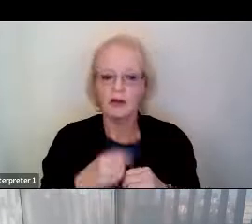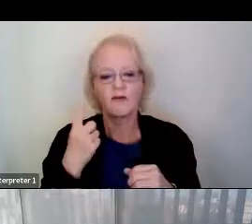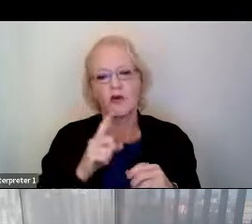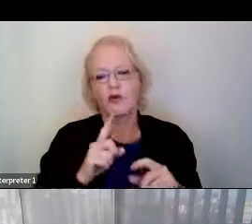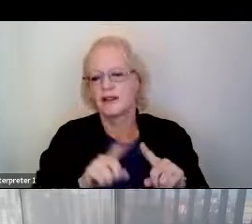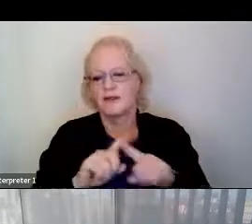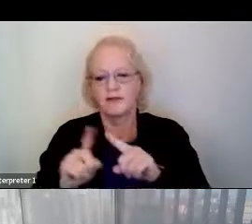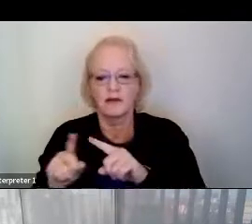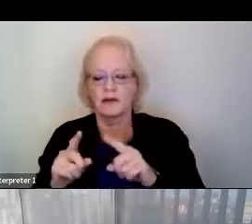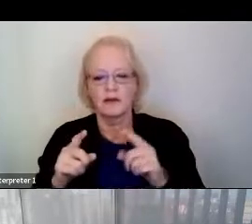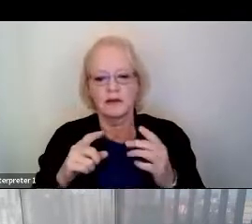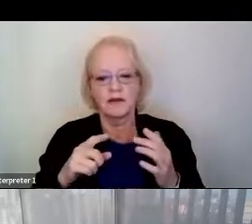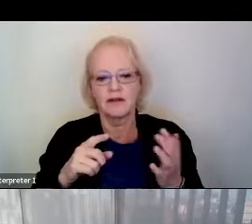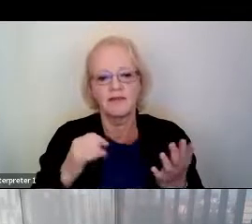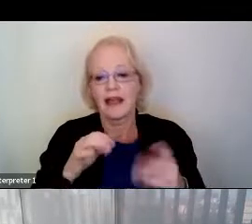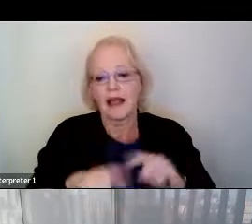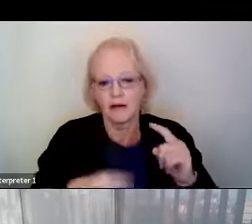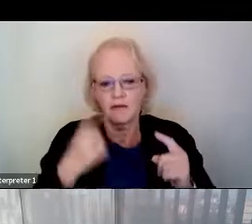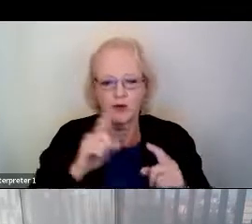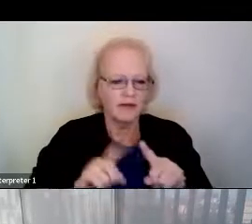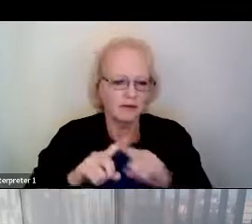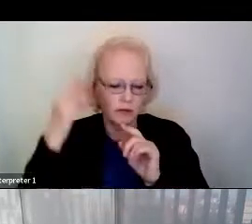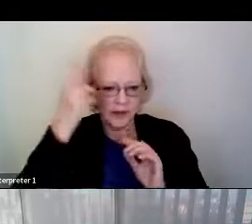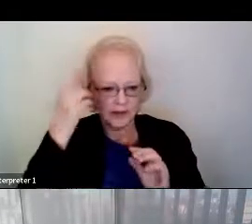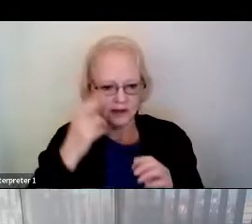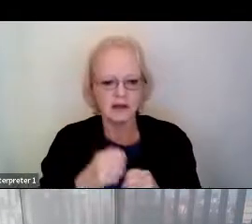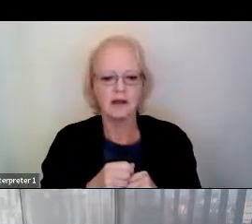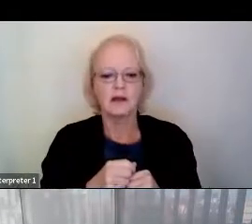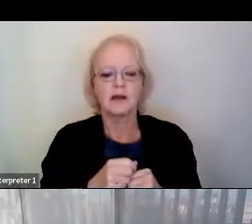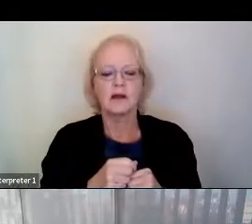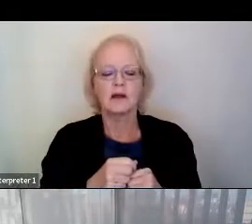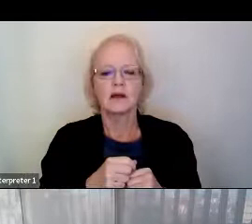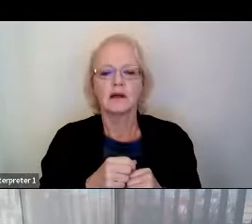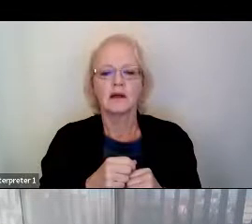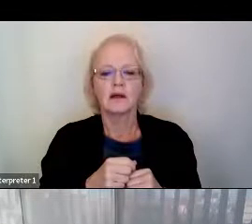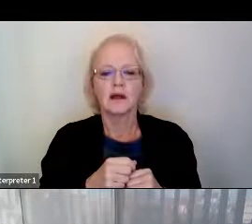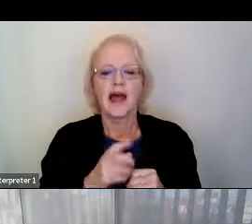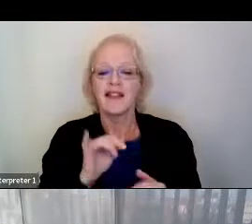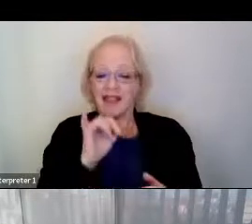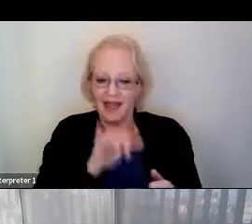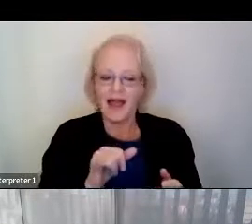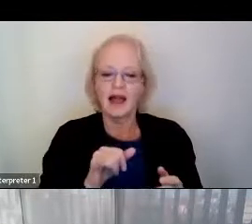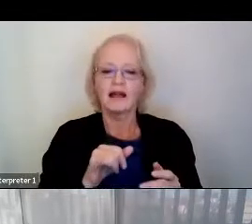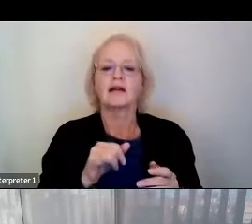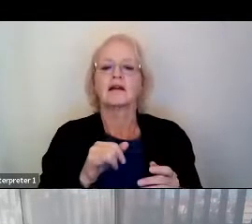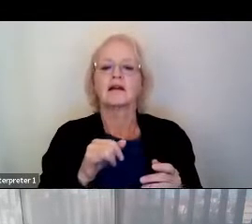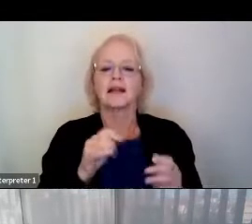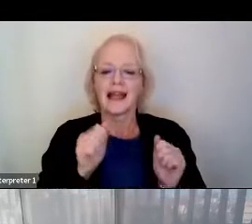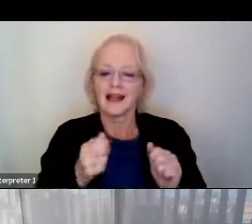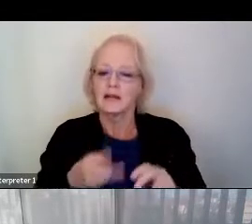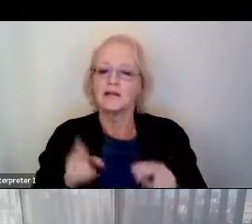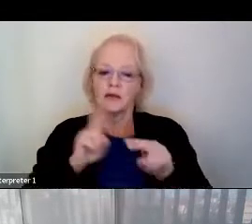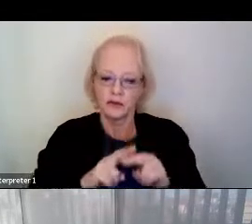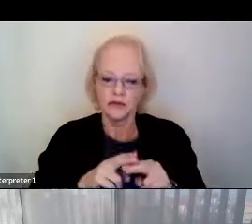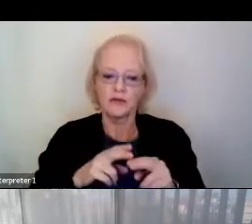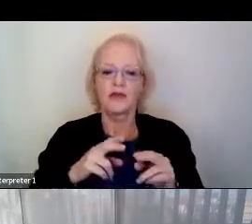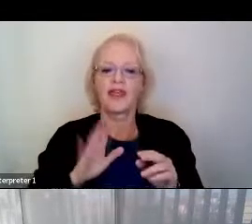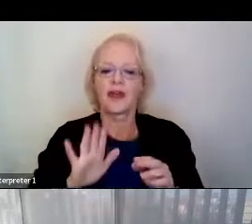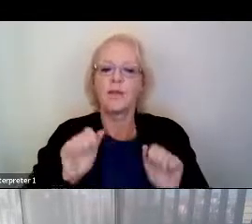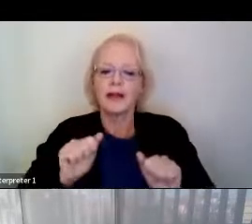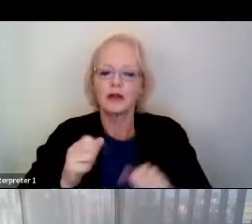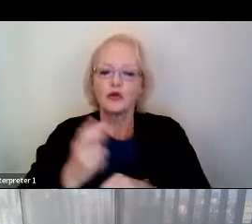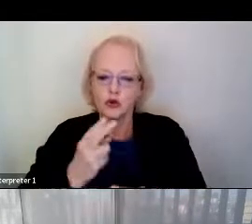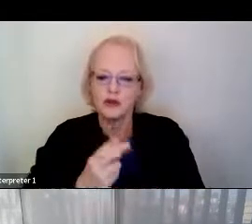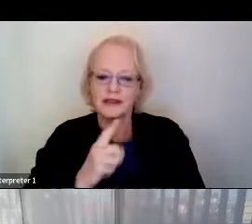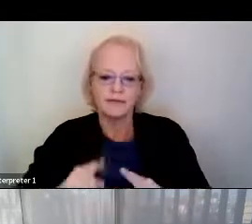neurological causes. To improve interactions with technological devices and with the environment. then to